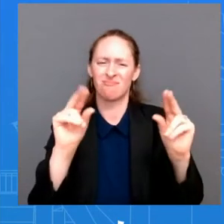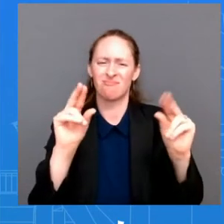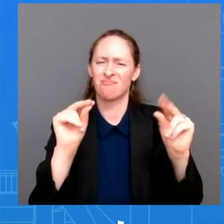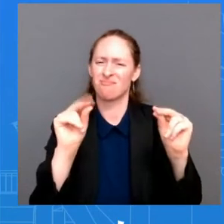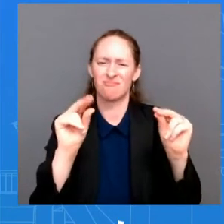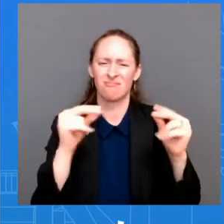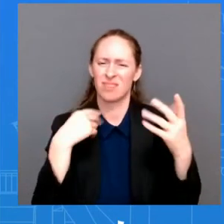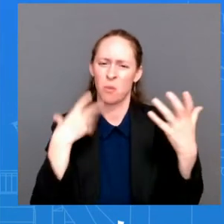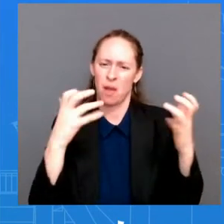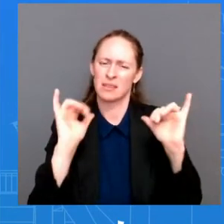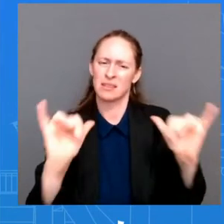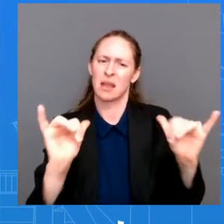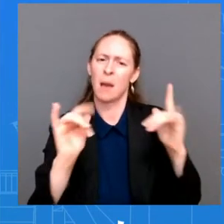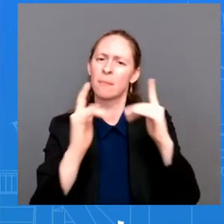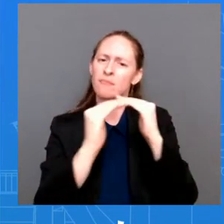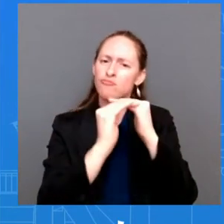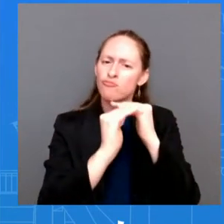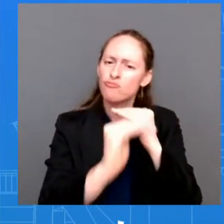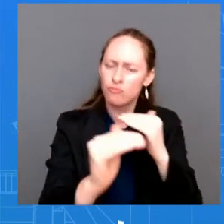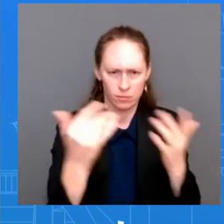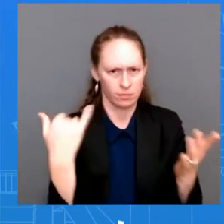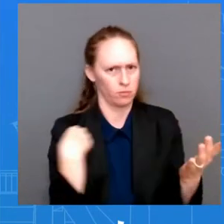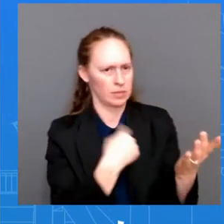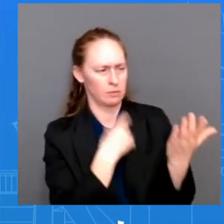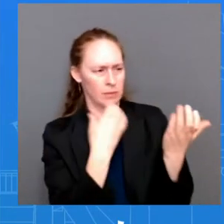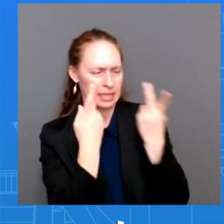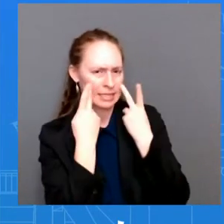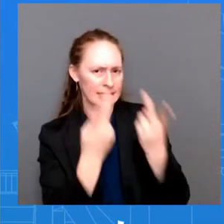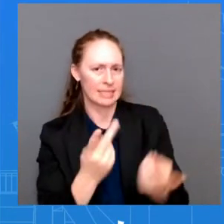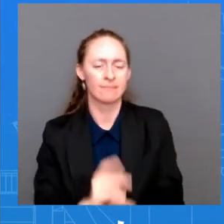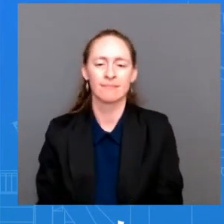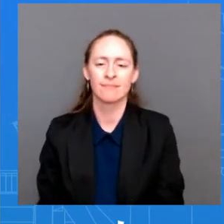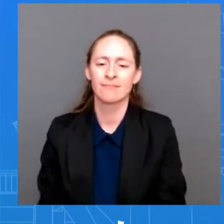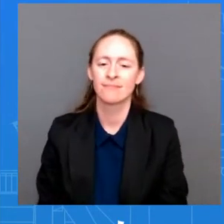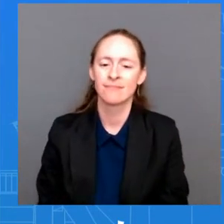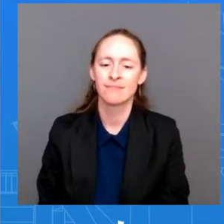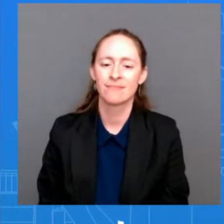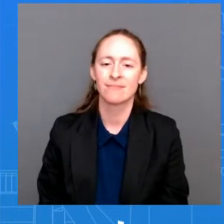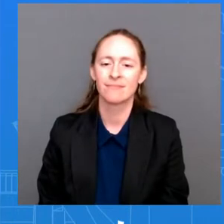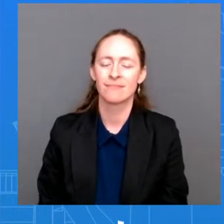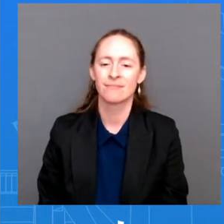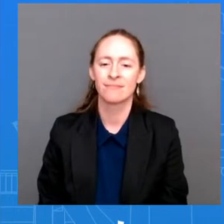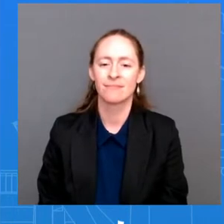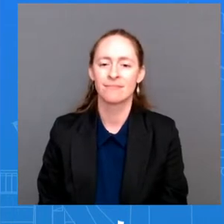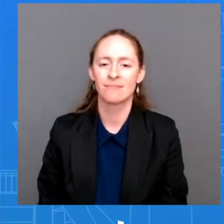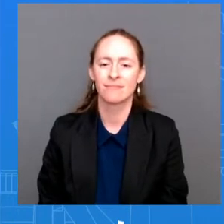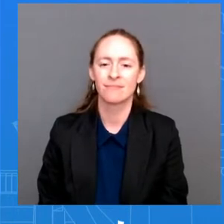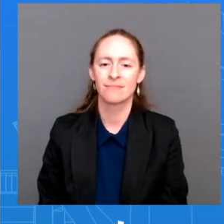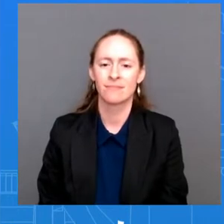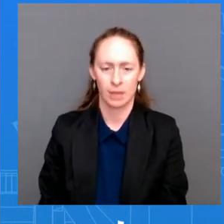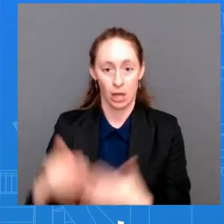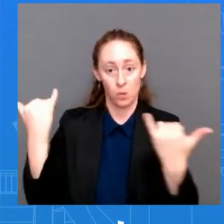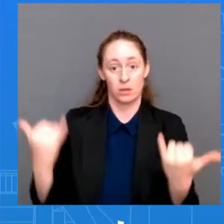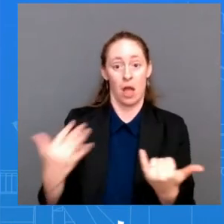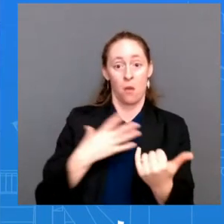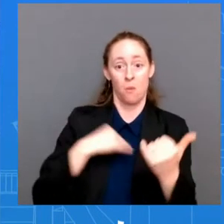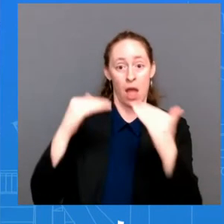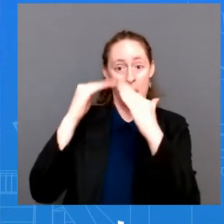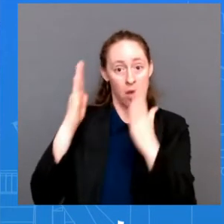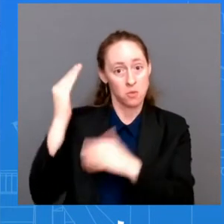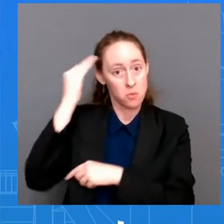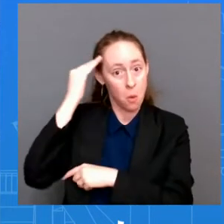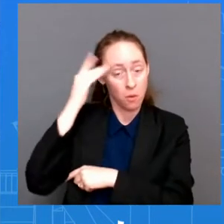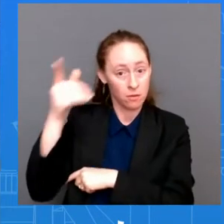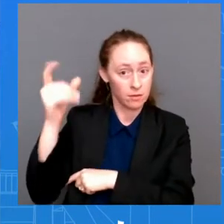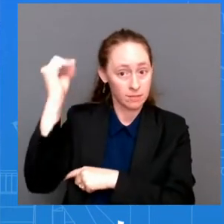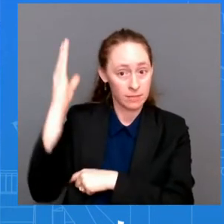The on Iran. Pressure on Iran. Yeah, thanks, John. Does the White House currently know whether Speaker Pelosi is planning to go to Taiwan?